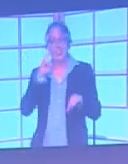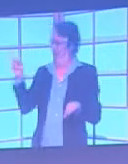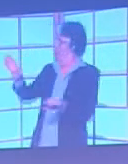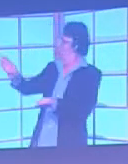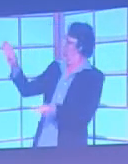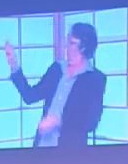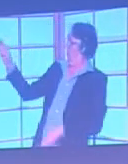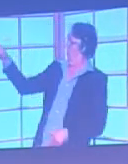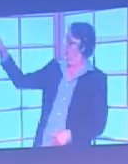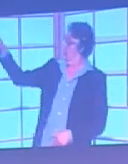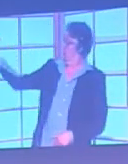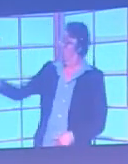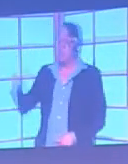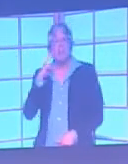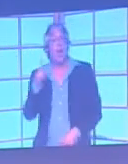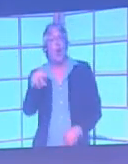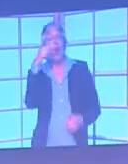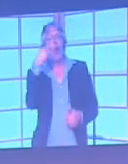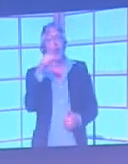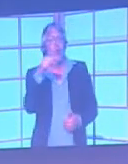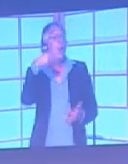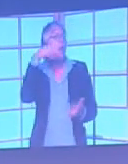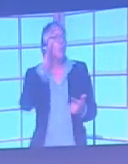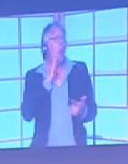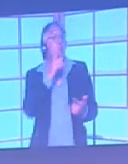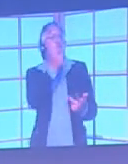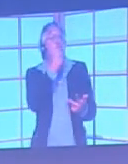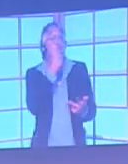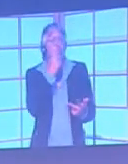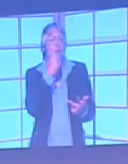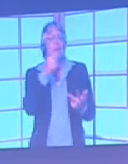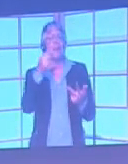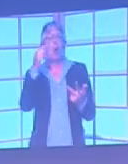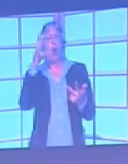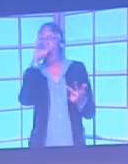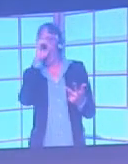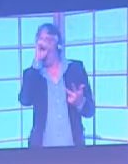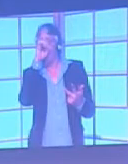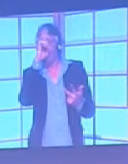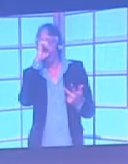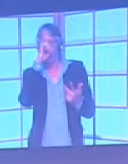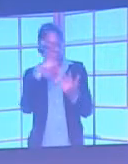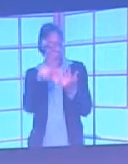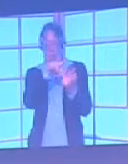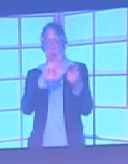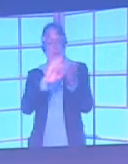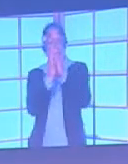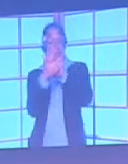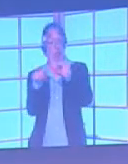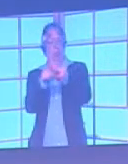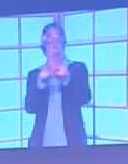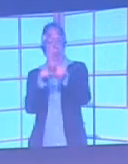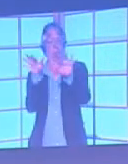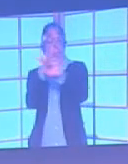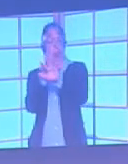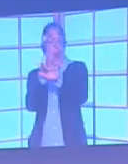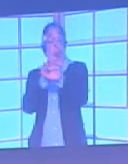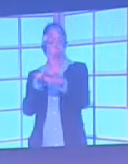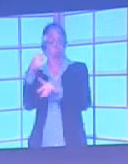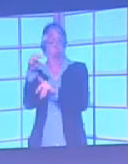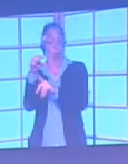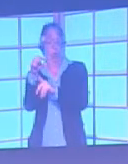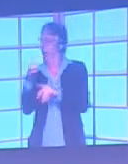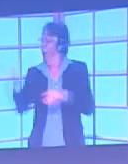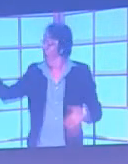how greens, browns, reds and oranges all appear as sort of murky green. And in the Smarties image